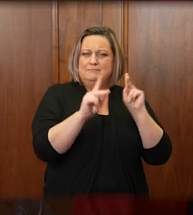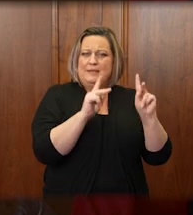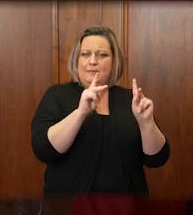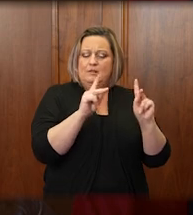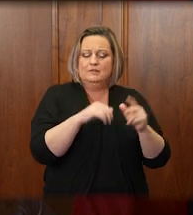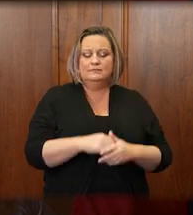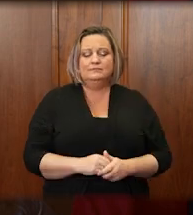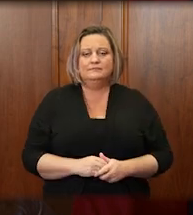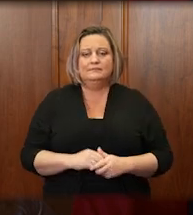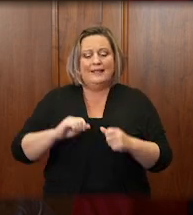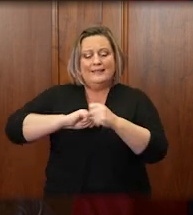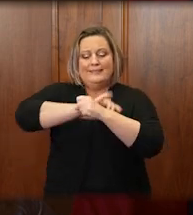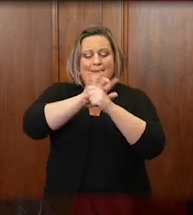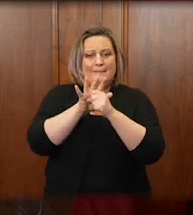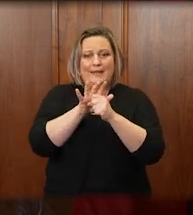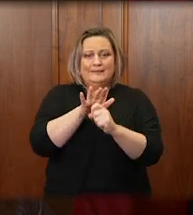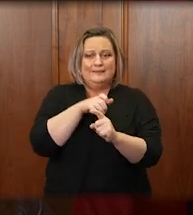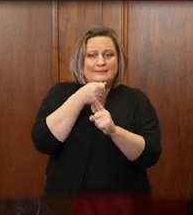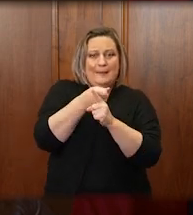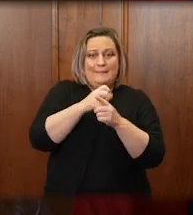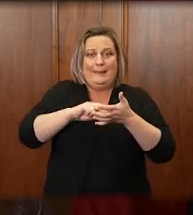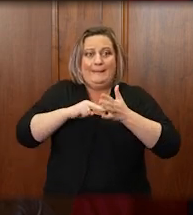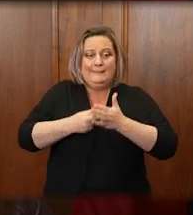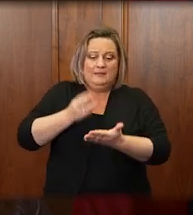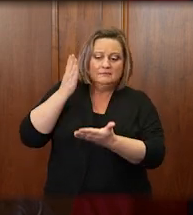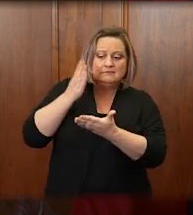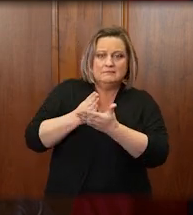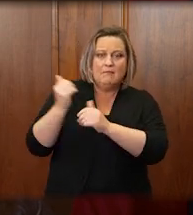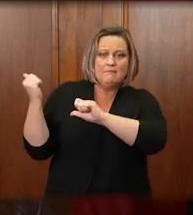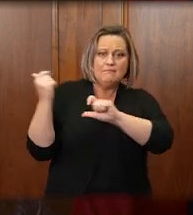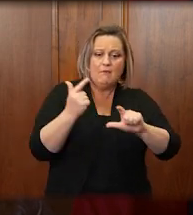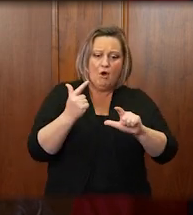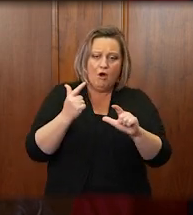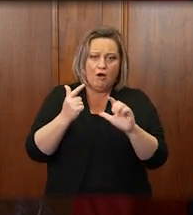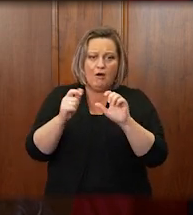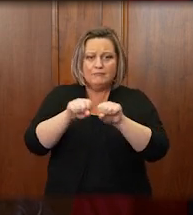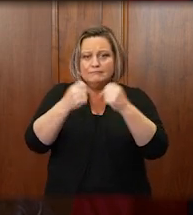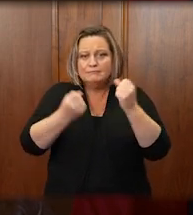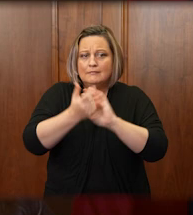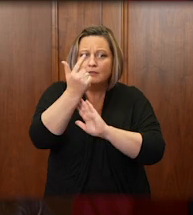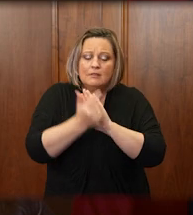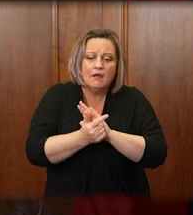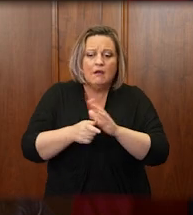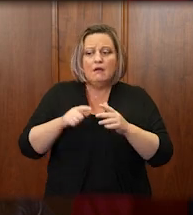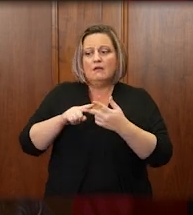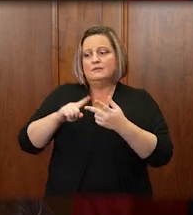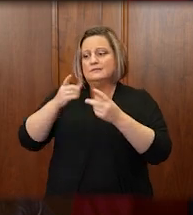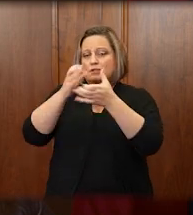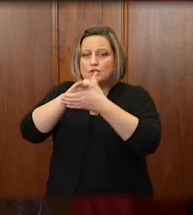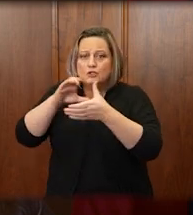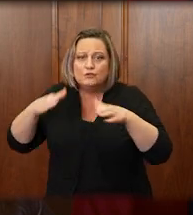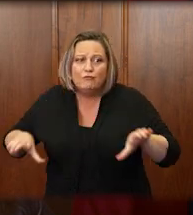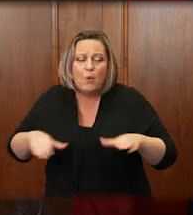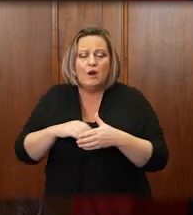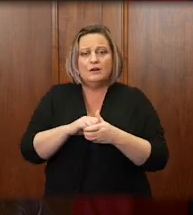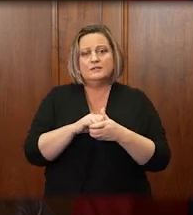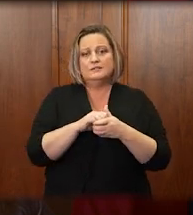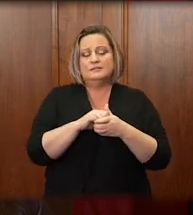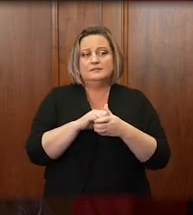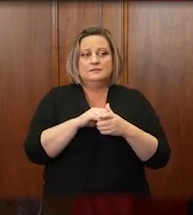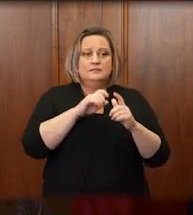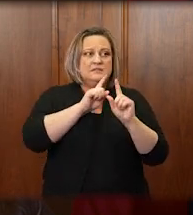pandemic did not suddenly eliminate crime or domestic violence or stalking or divorce or commercial